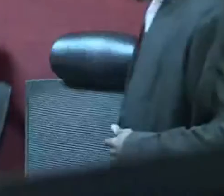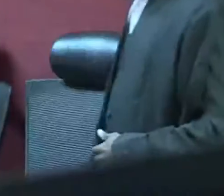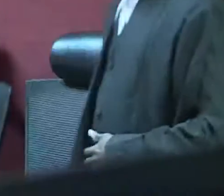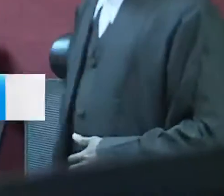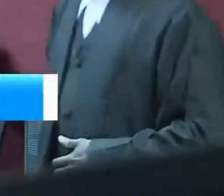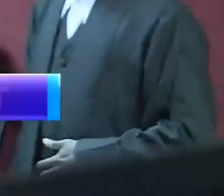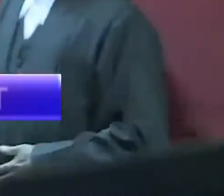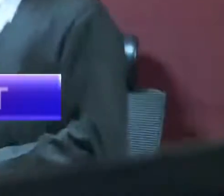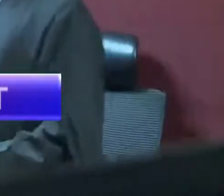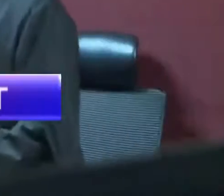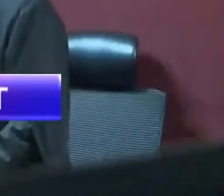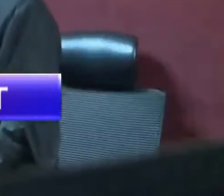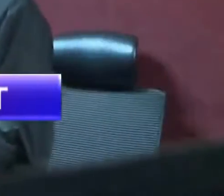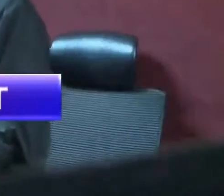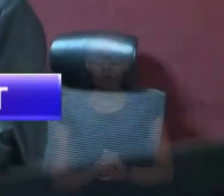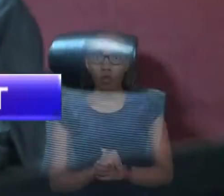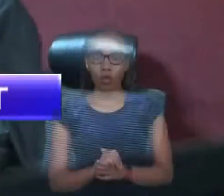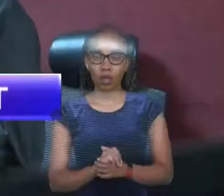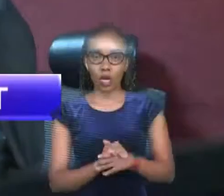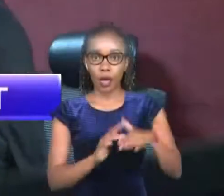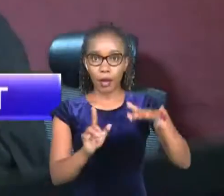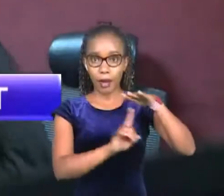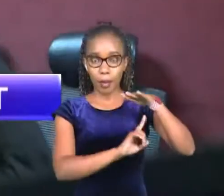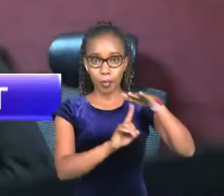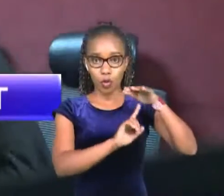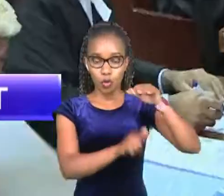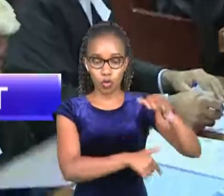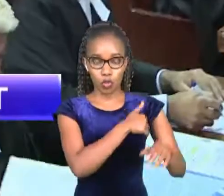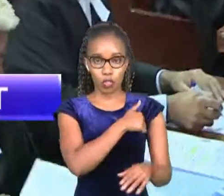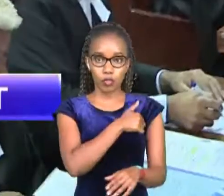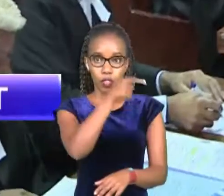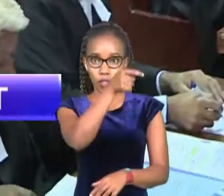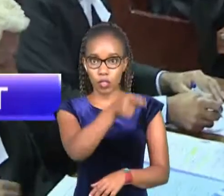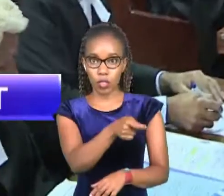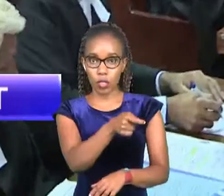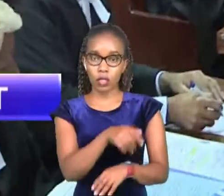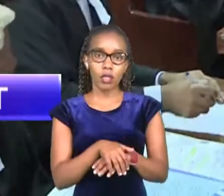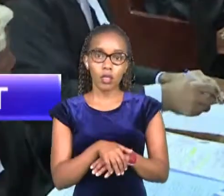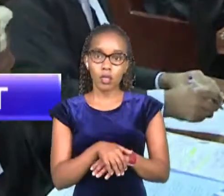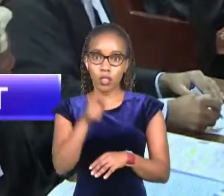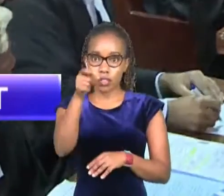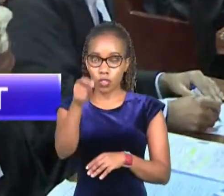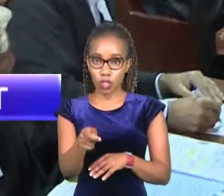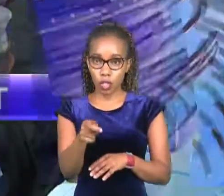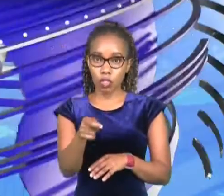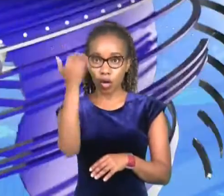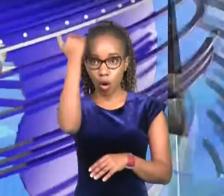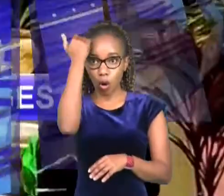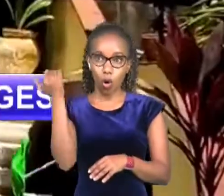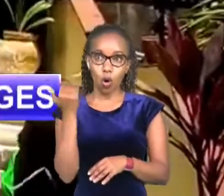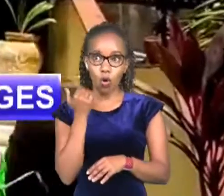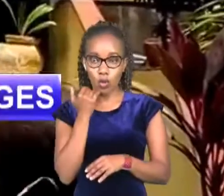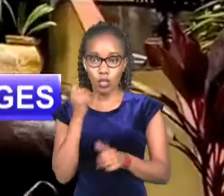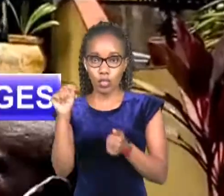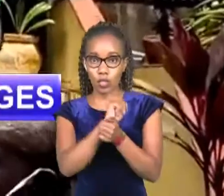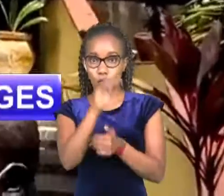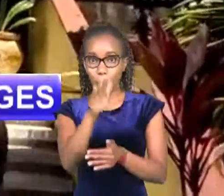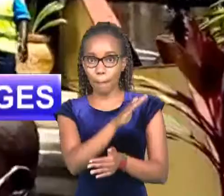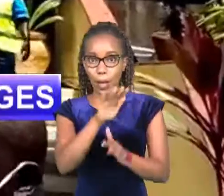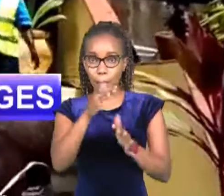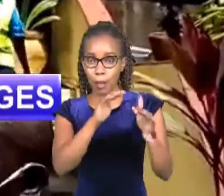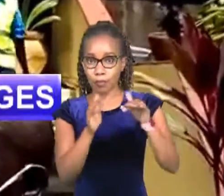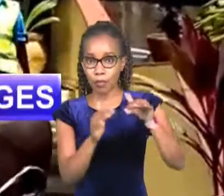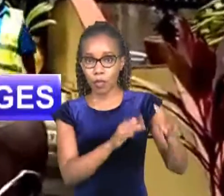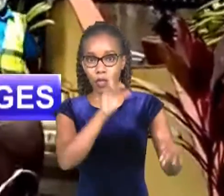deputy chief justice philomenam will appoint five judge bench to hear cases on dissolution of parliament dpp ok's mother